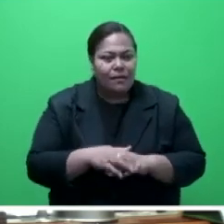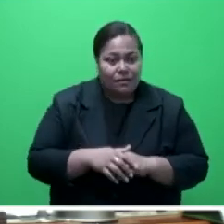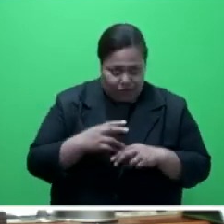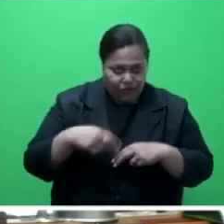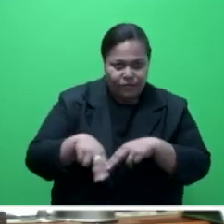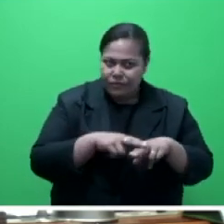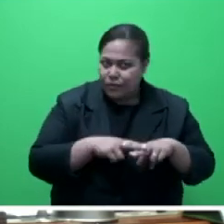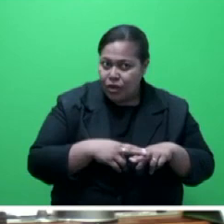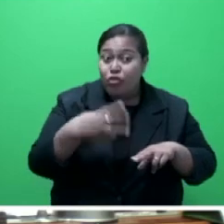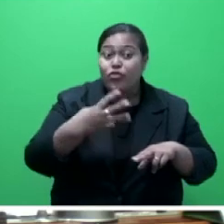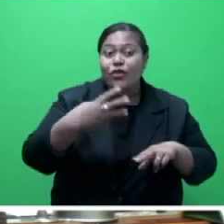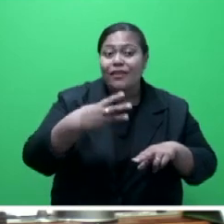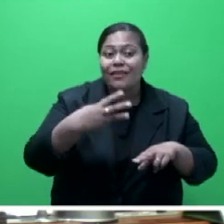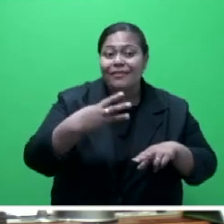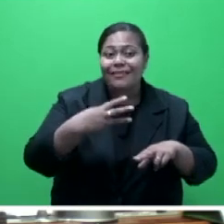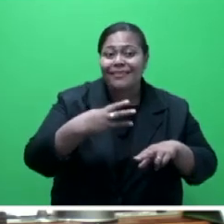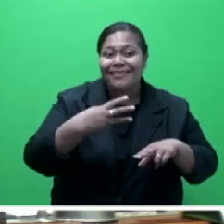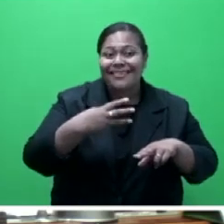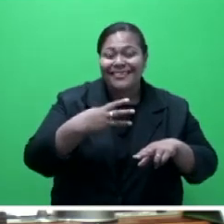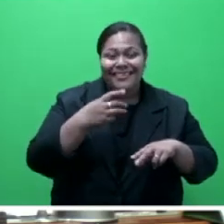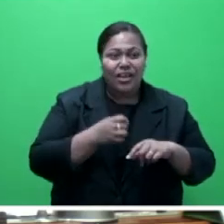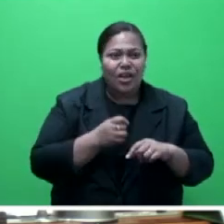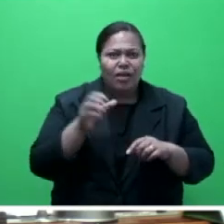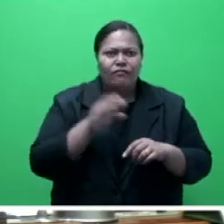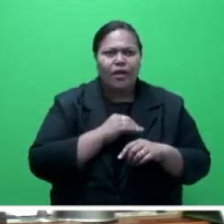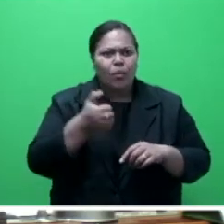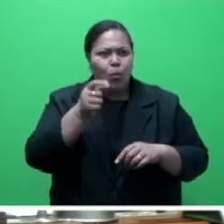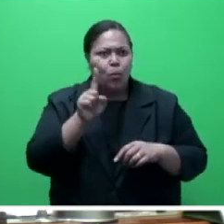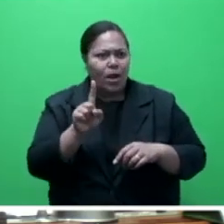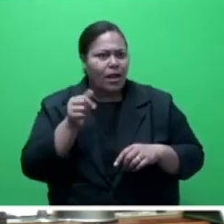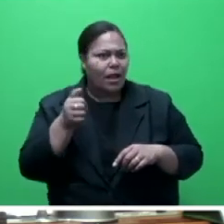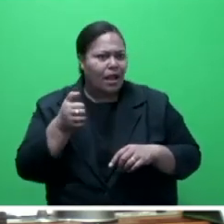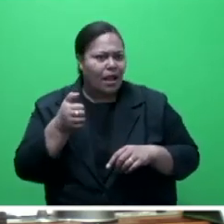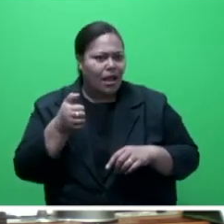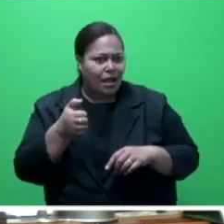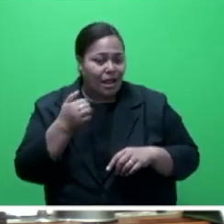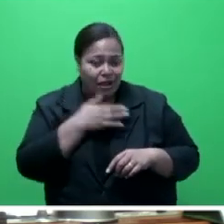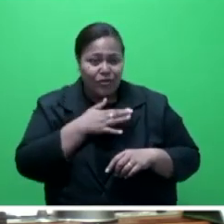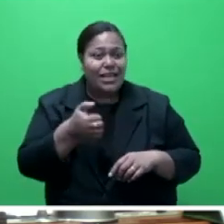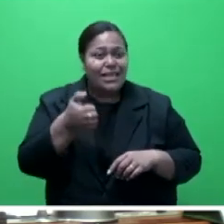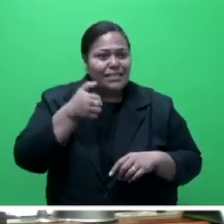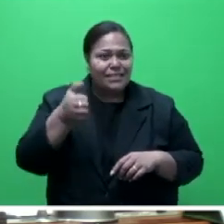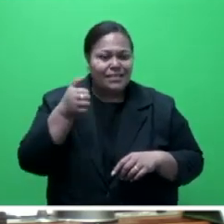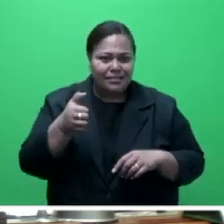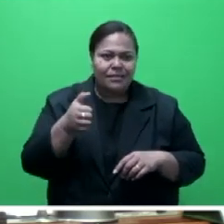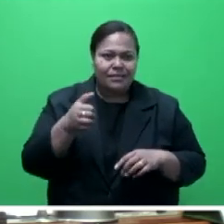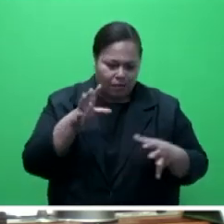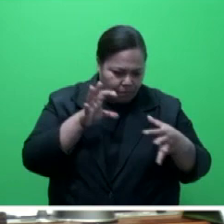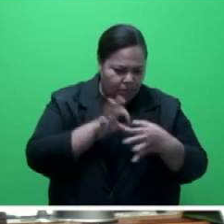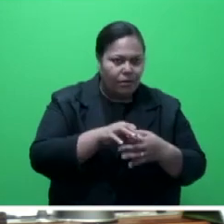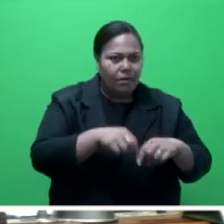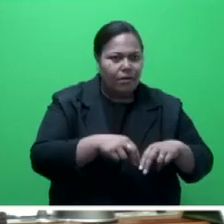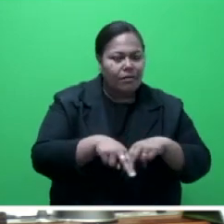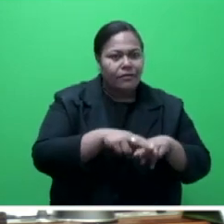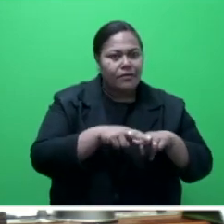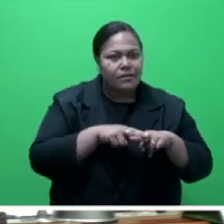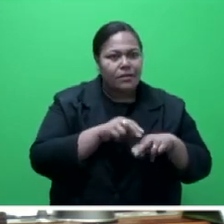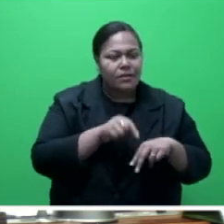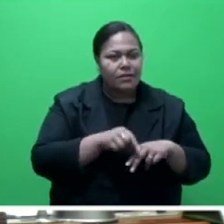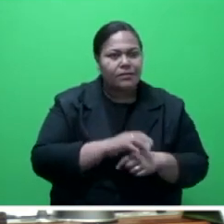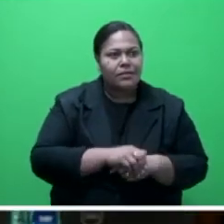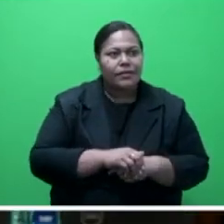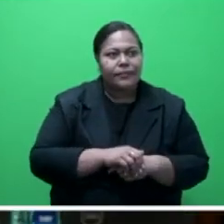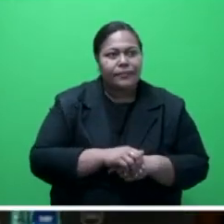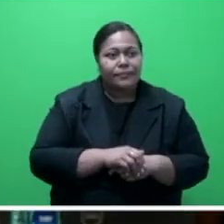13 out of which, out of this 166 are endemic, only found in Fiji. Out of 2031 marine